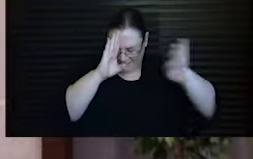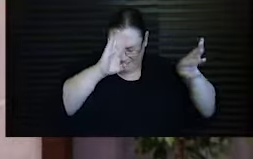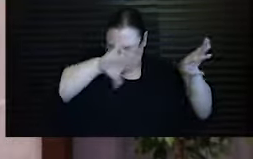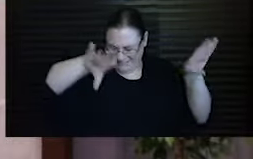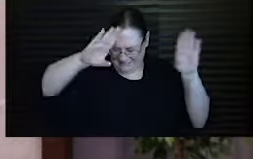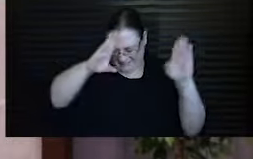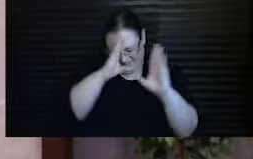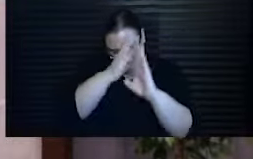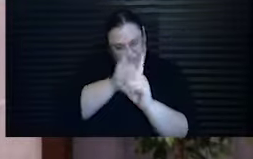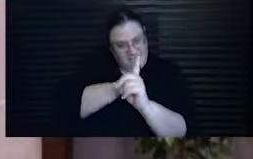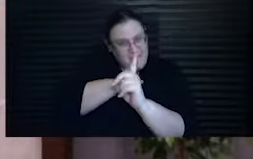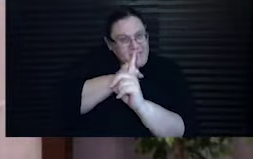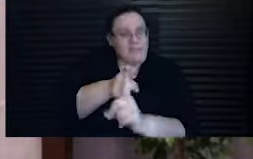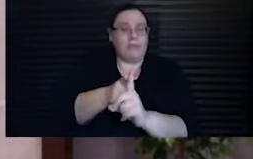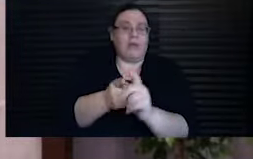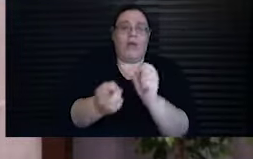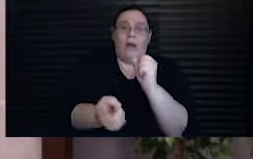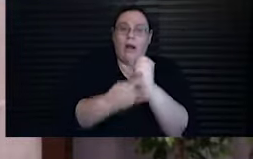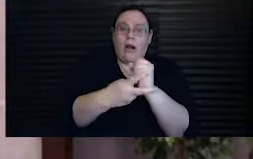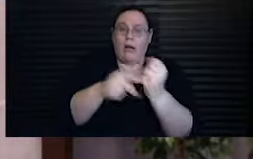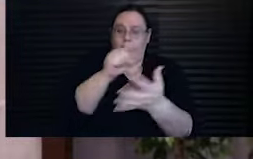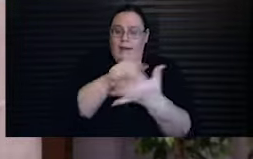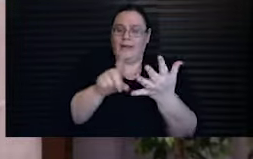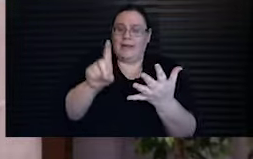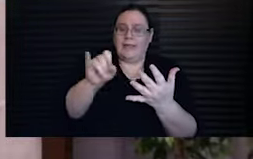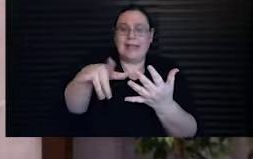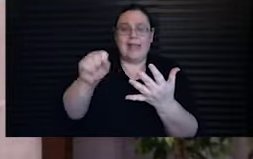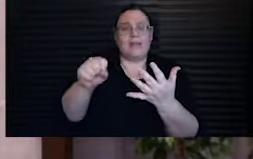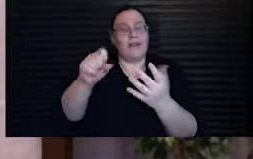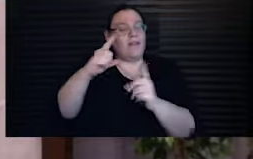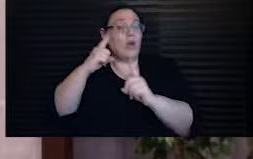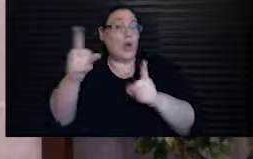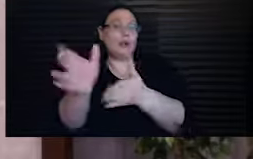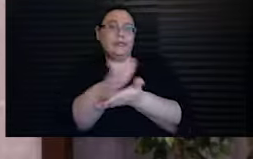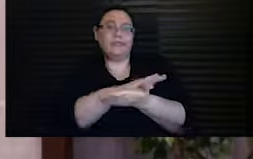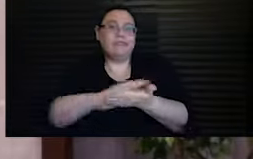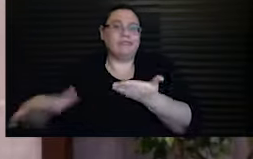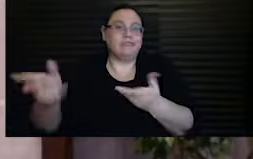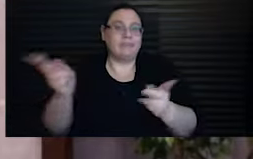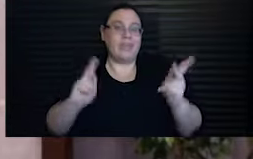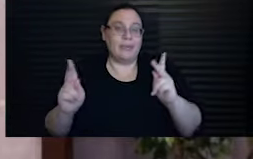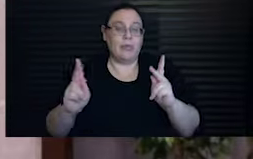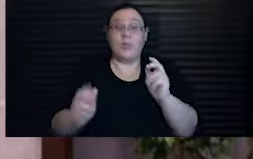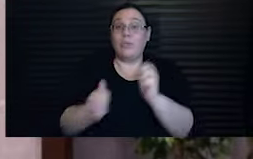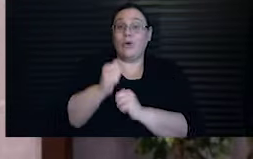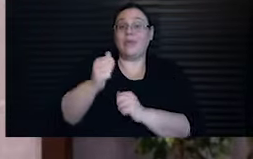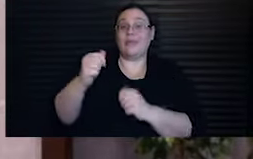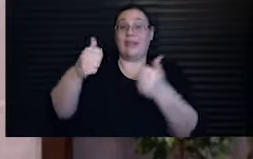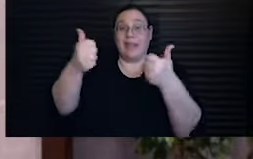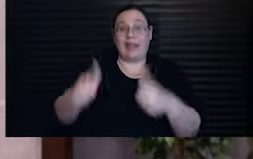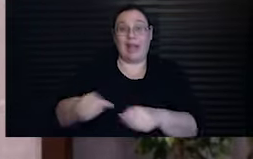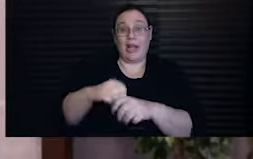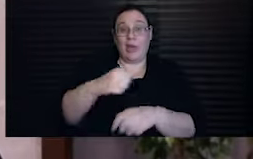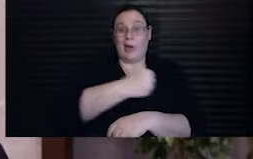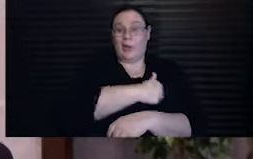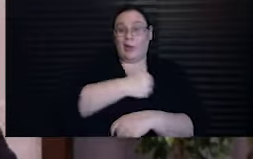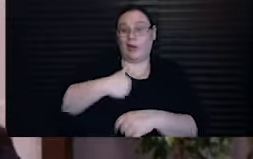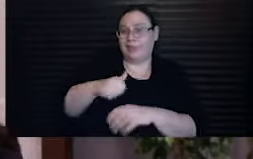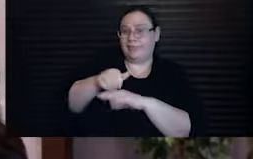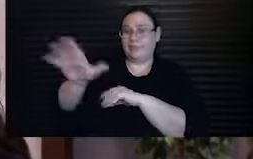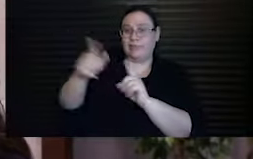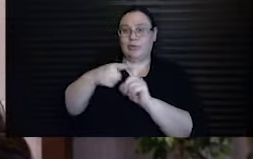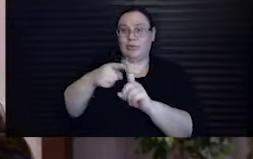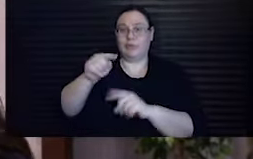archiving the details of the extermination effort. And when most of the Warsaw ghetto was deported to